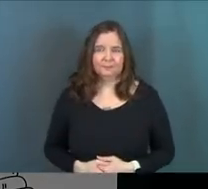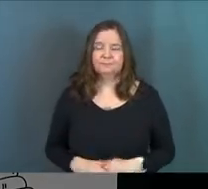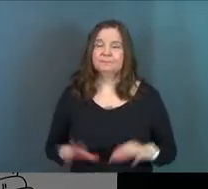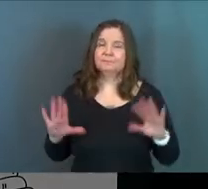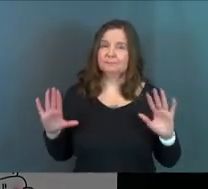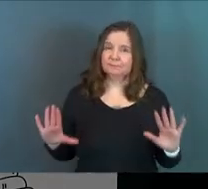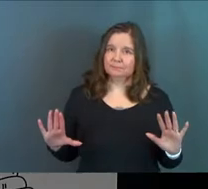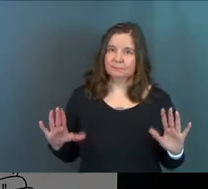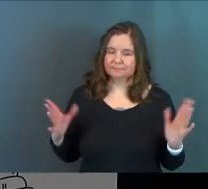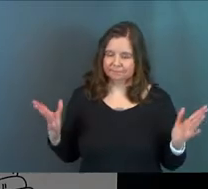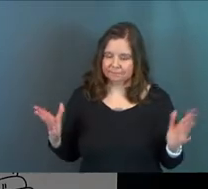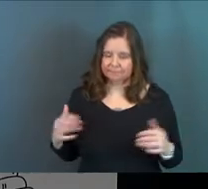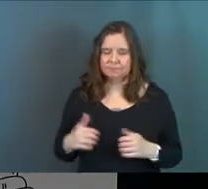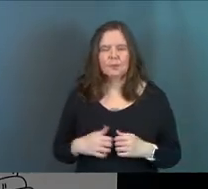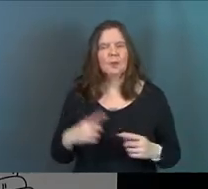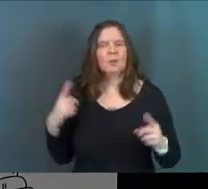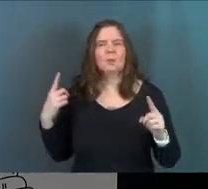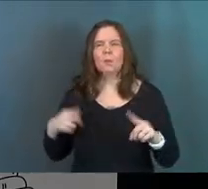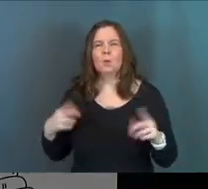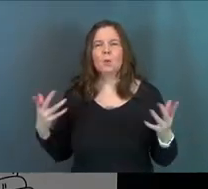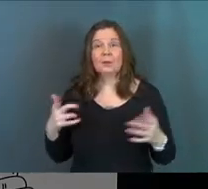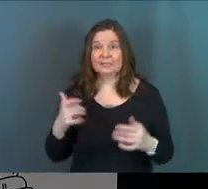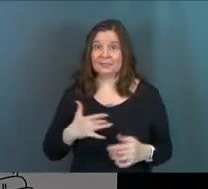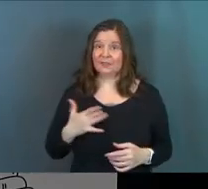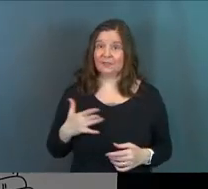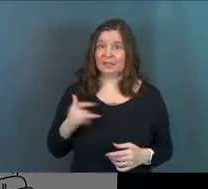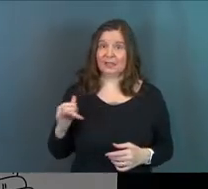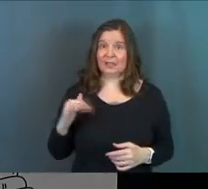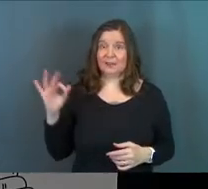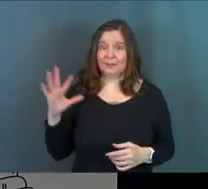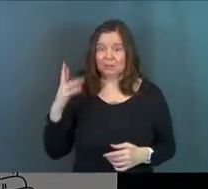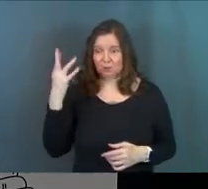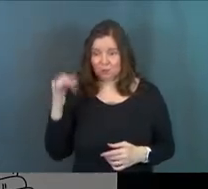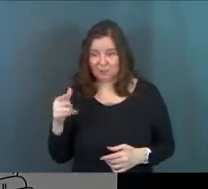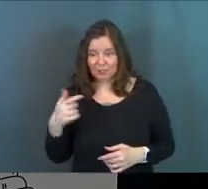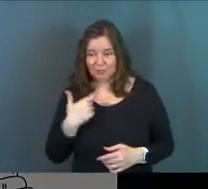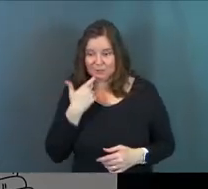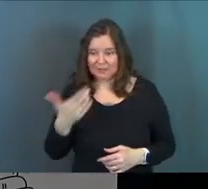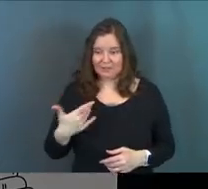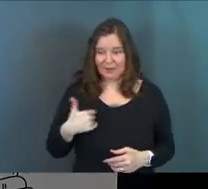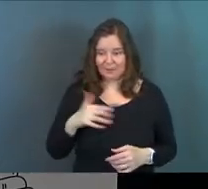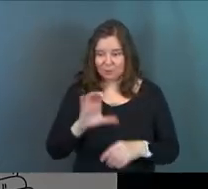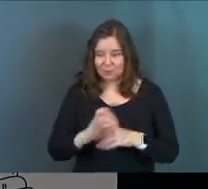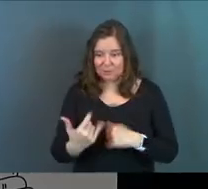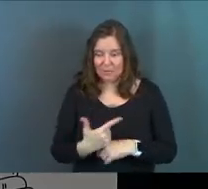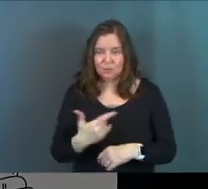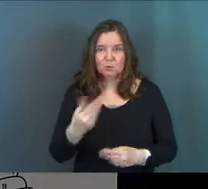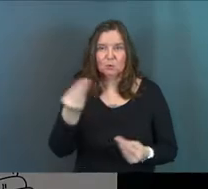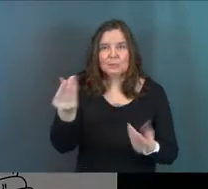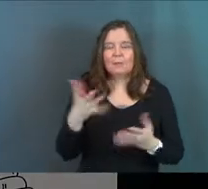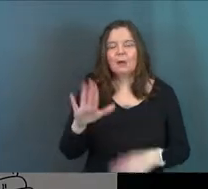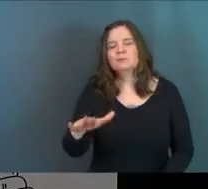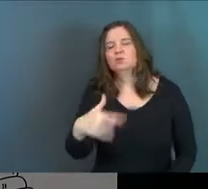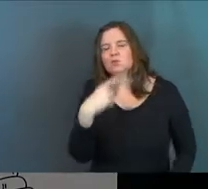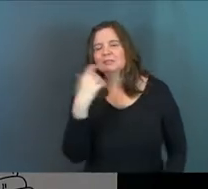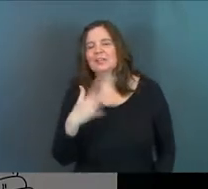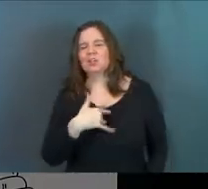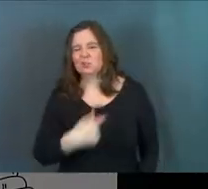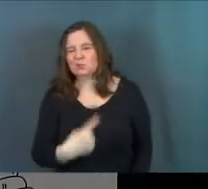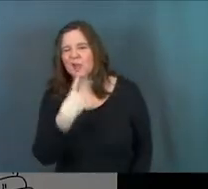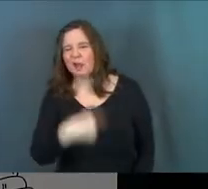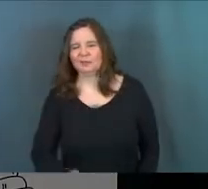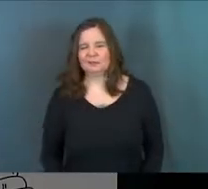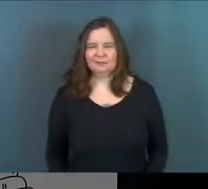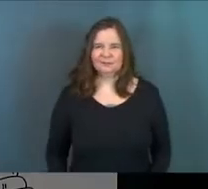Okay, so what, what's the point in all this, okay? Because it feels like, Pastor Ricky, you just invited me to church today to tell me, hey, guess what? You're a sinner and you